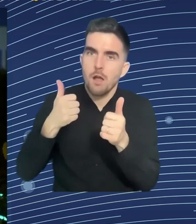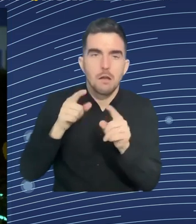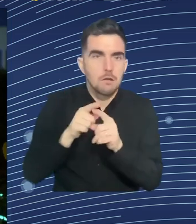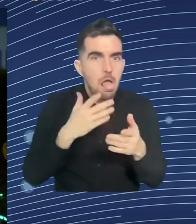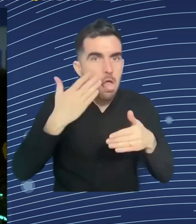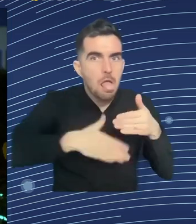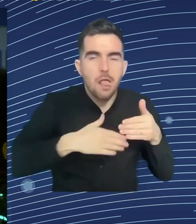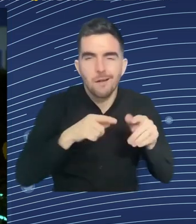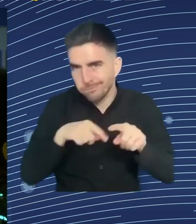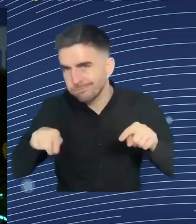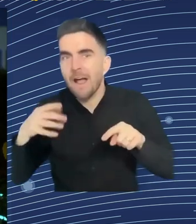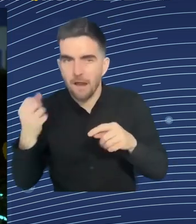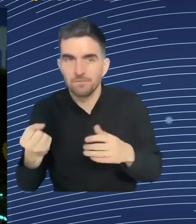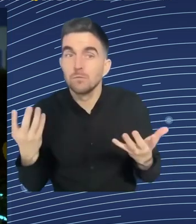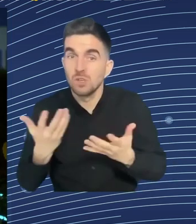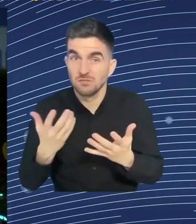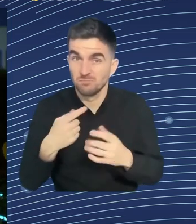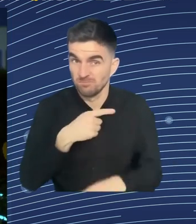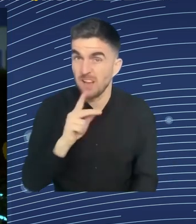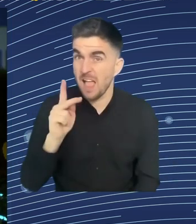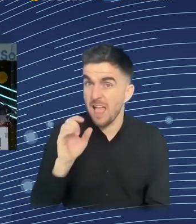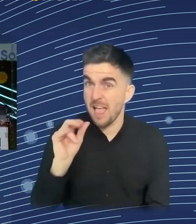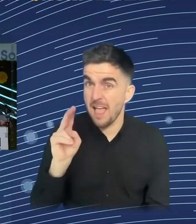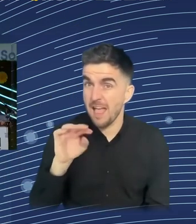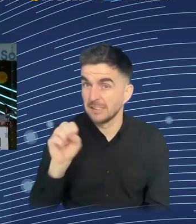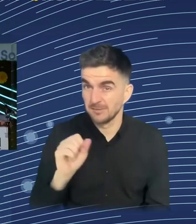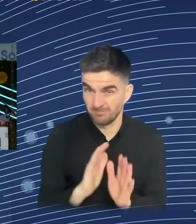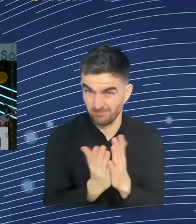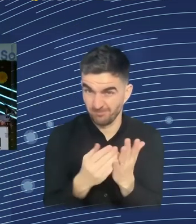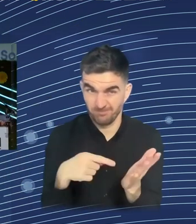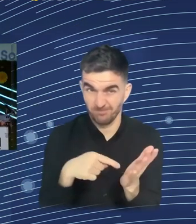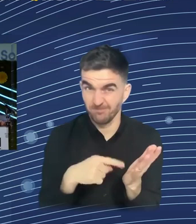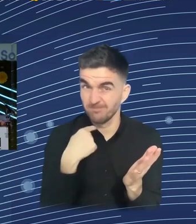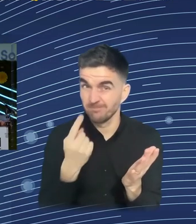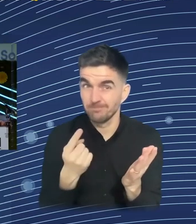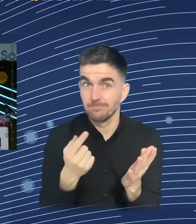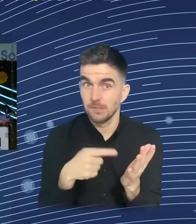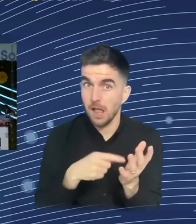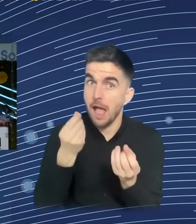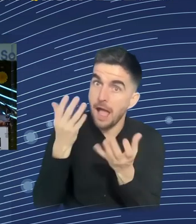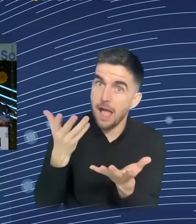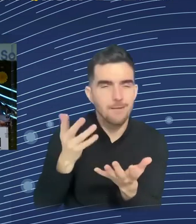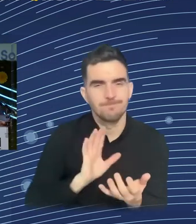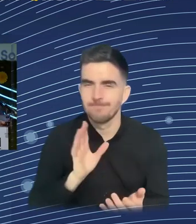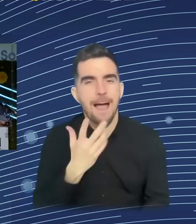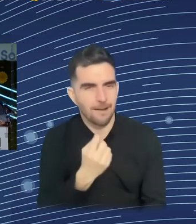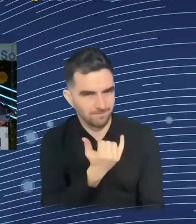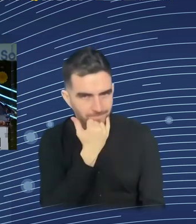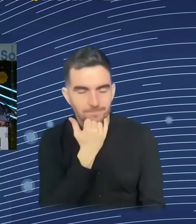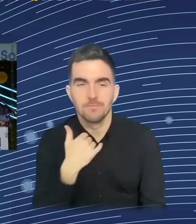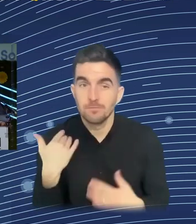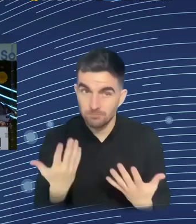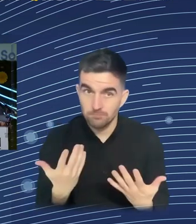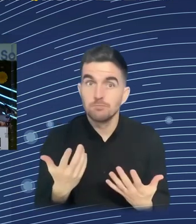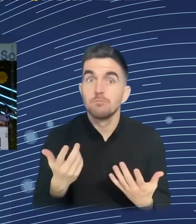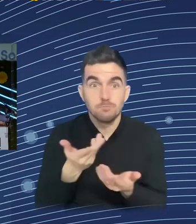So there you go. The fourth industrial revolution. Now, let's talk about AI. characterized by automation, robotics, and AI. Robots are employed